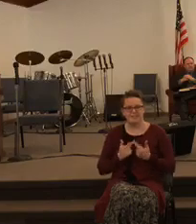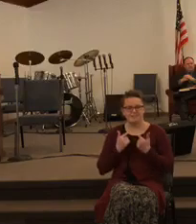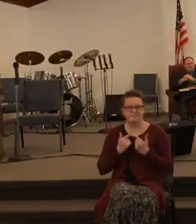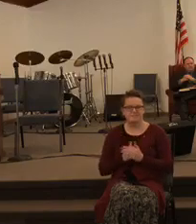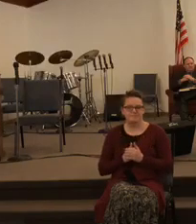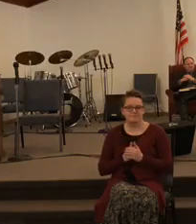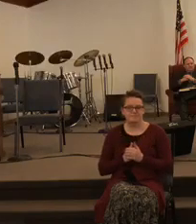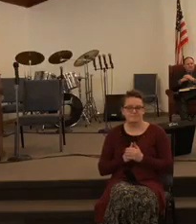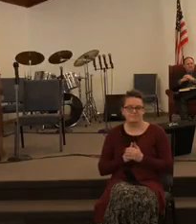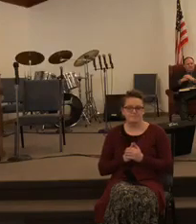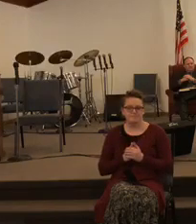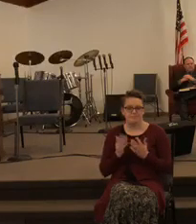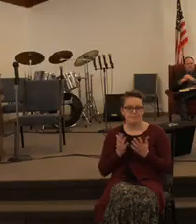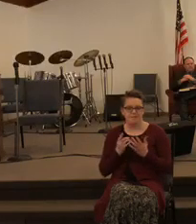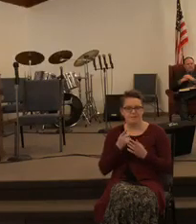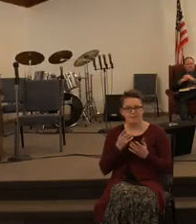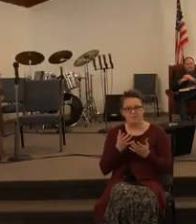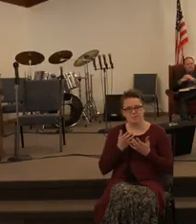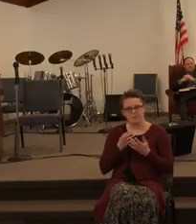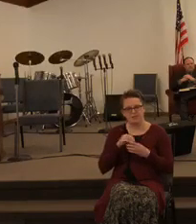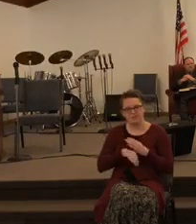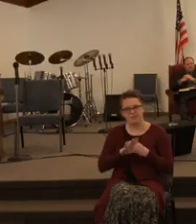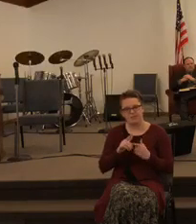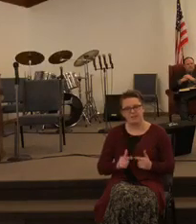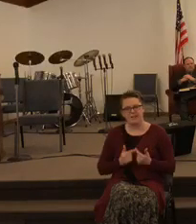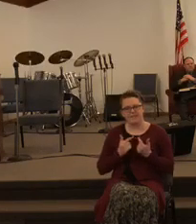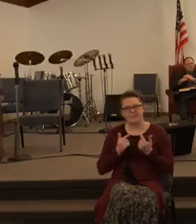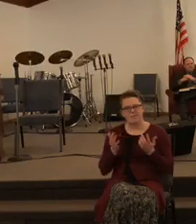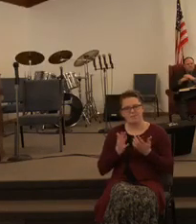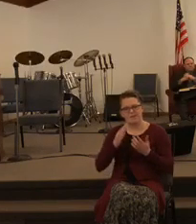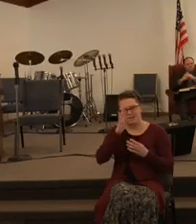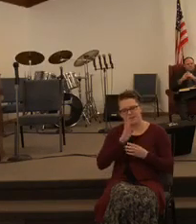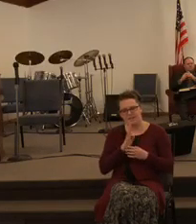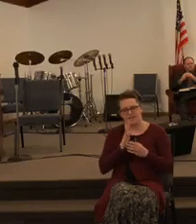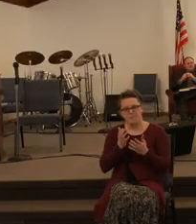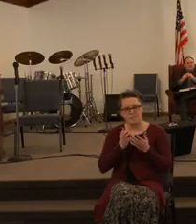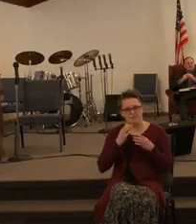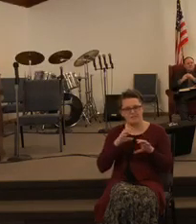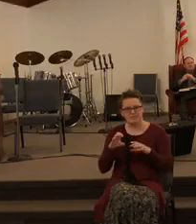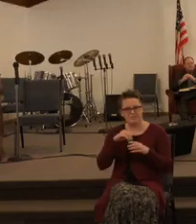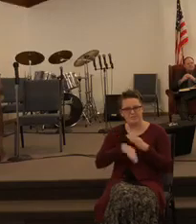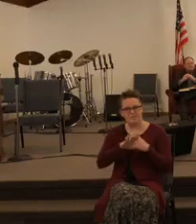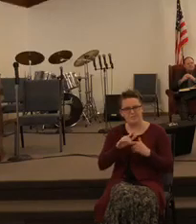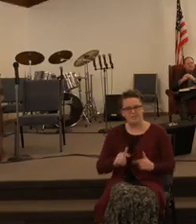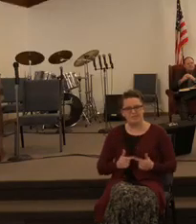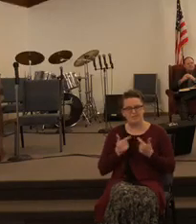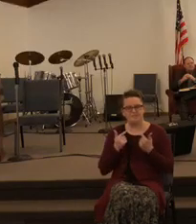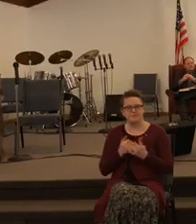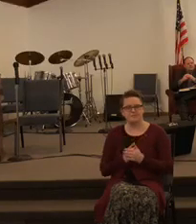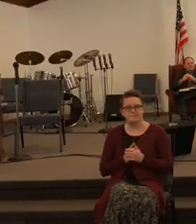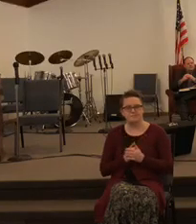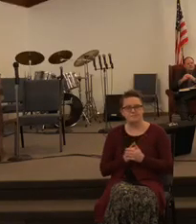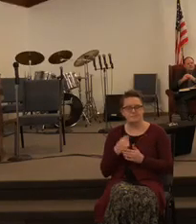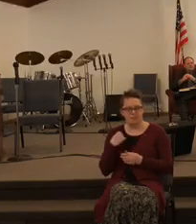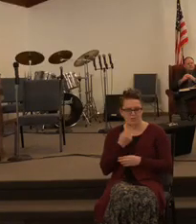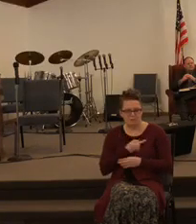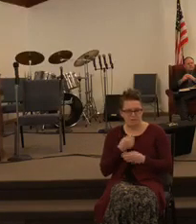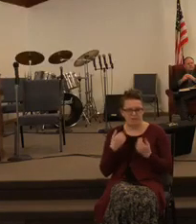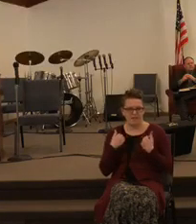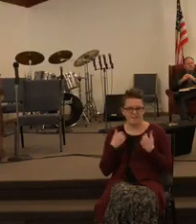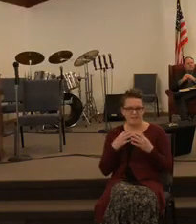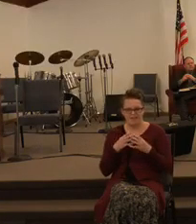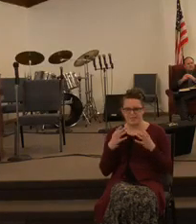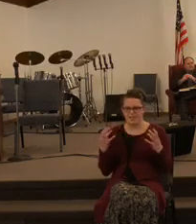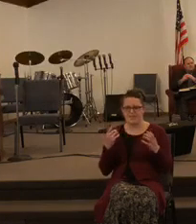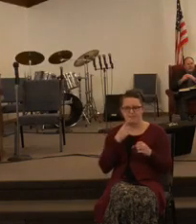are looking to accomplish or what God is looking to accomplish in your life we have many promises